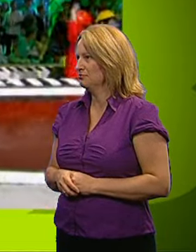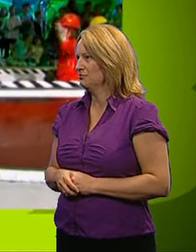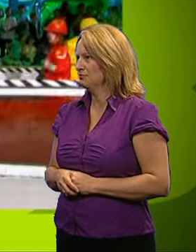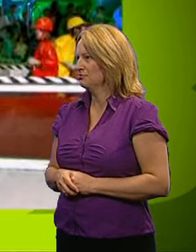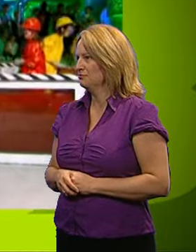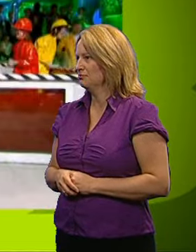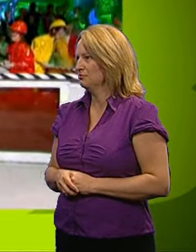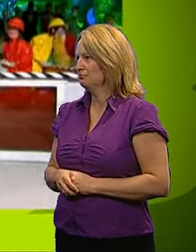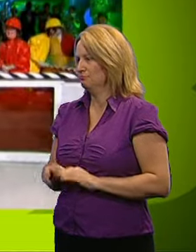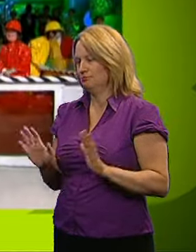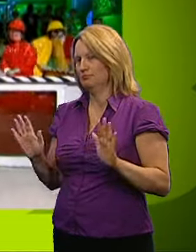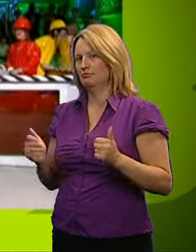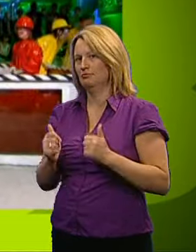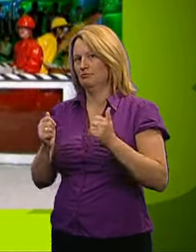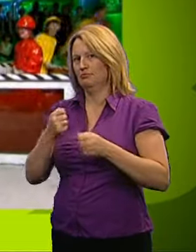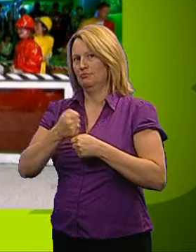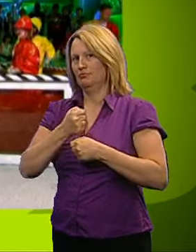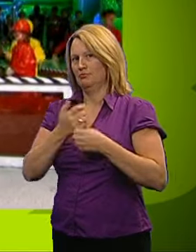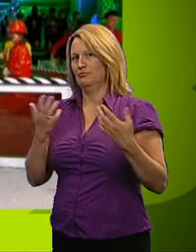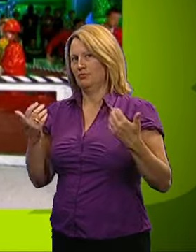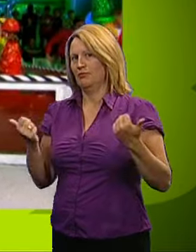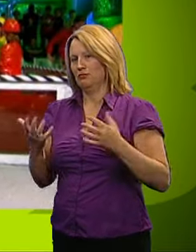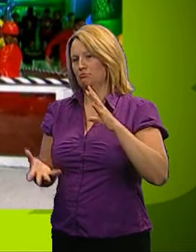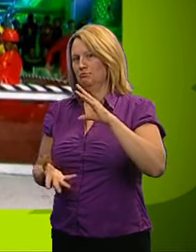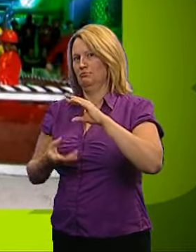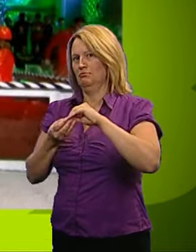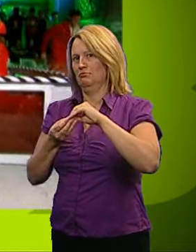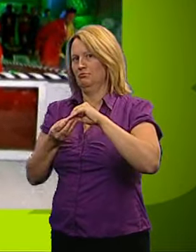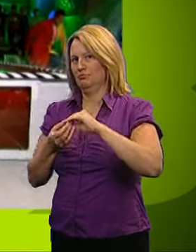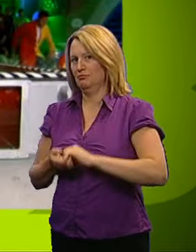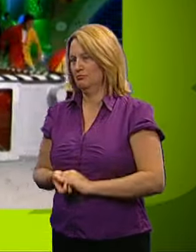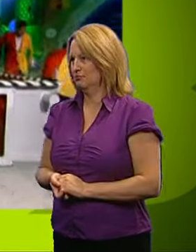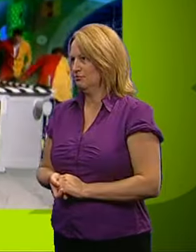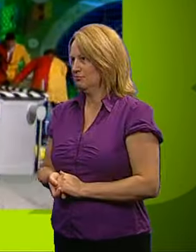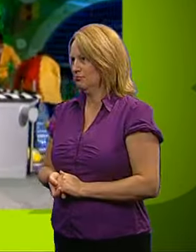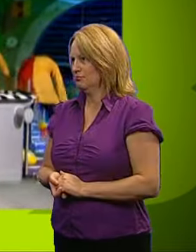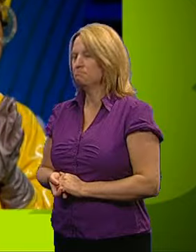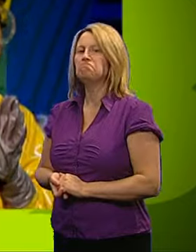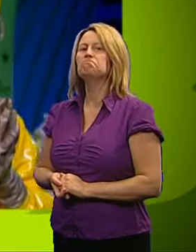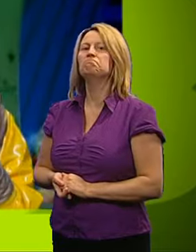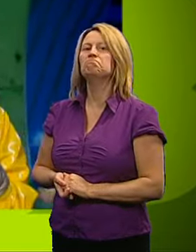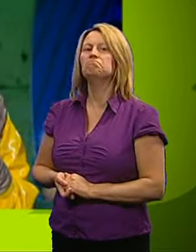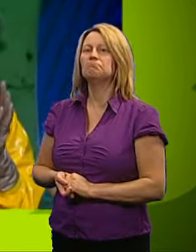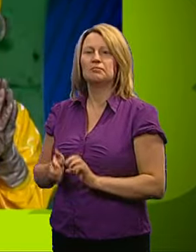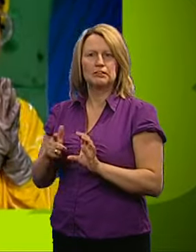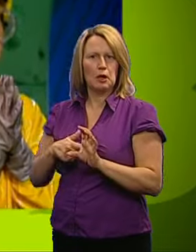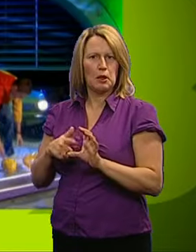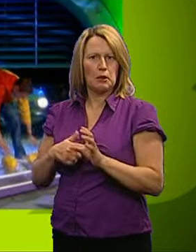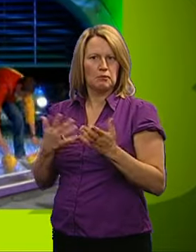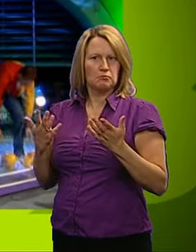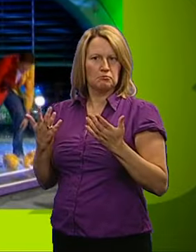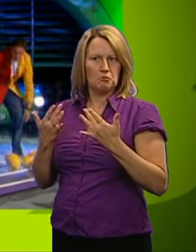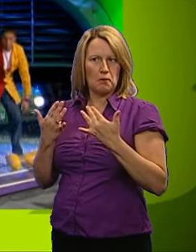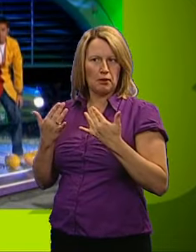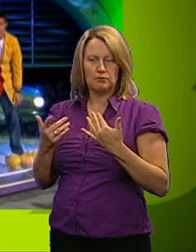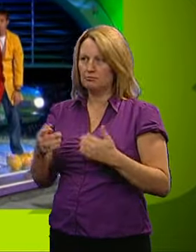That is the end of the game. Time for the big totter. I think some of the teams have been doing their own. But let's check with the lab rats. For the yellows, indicate with